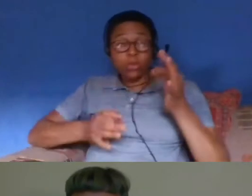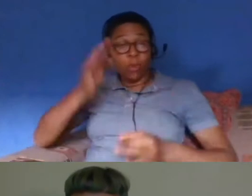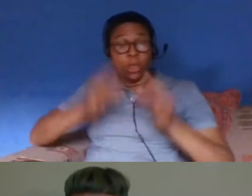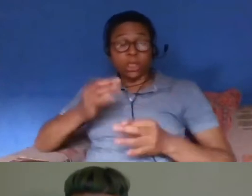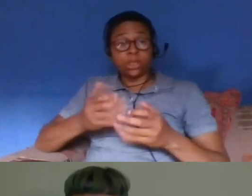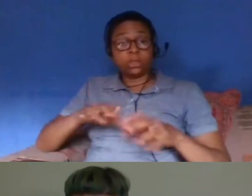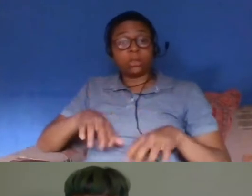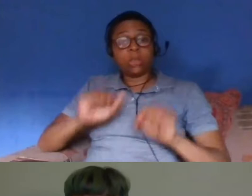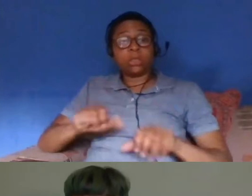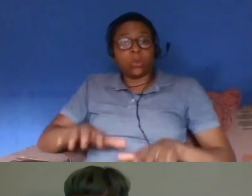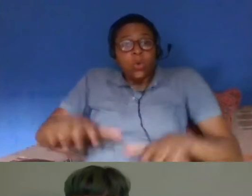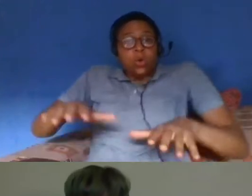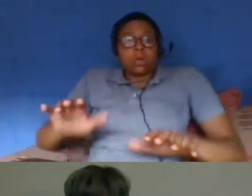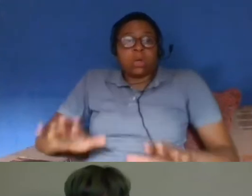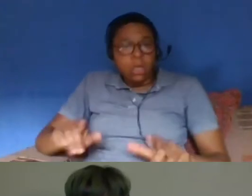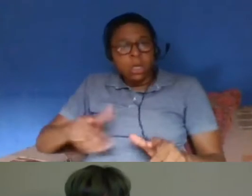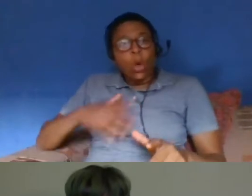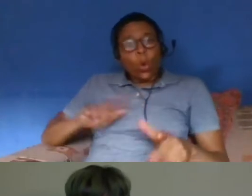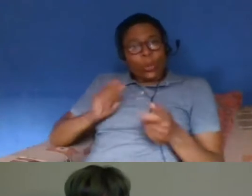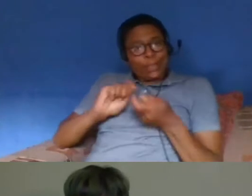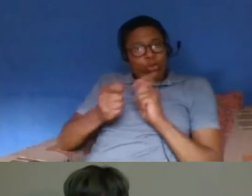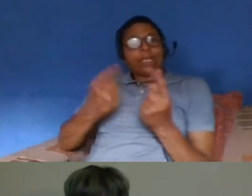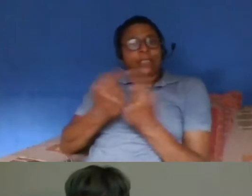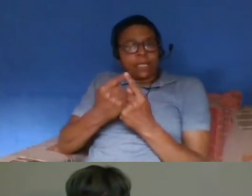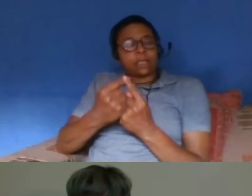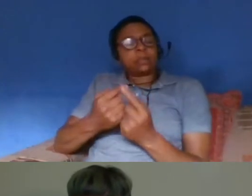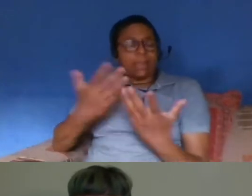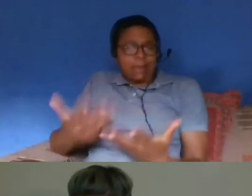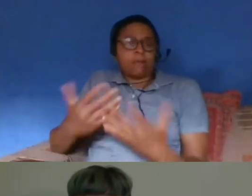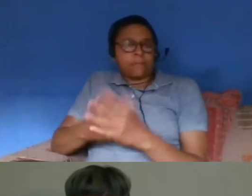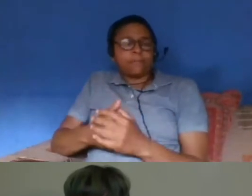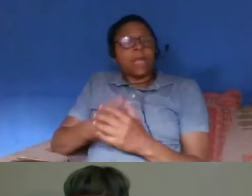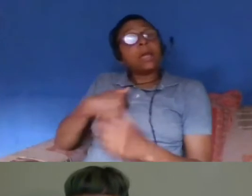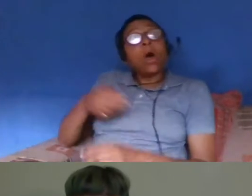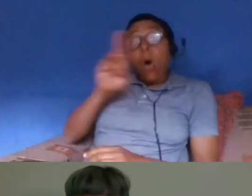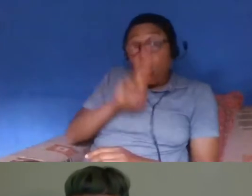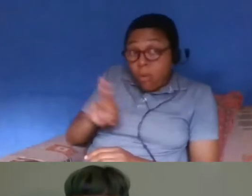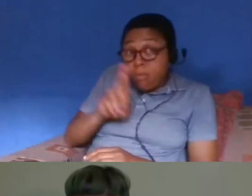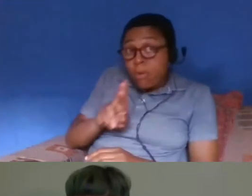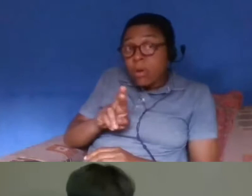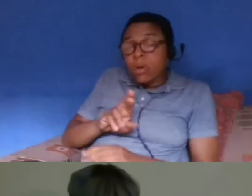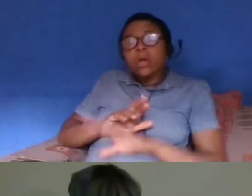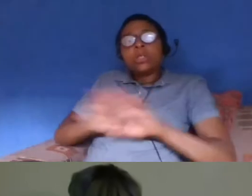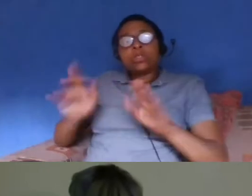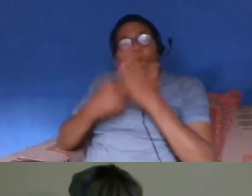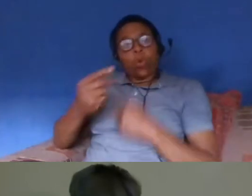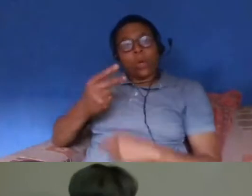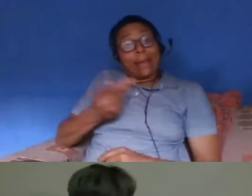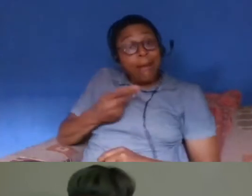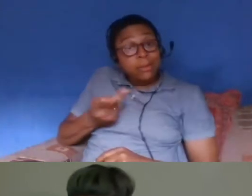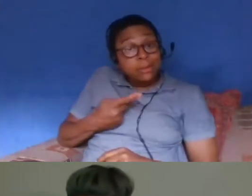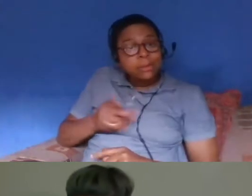actually wanting to do things that are going to make a difference and i do hope that not only us but also people